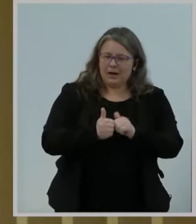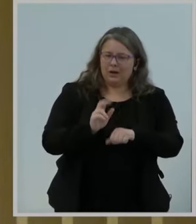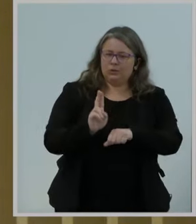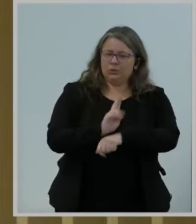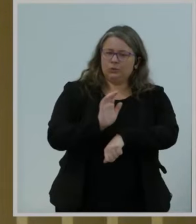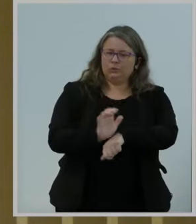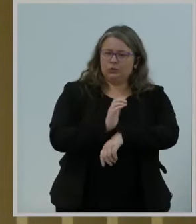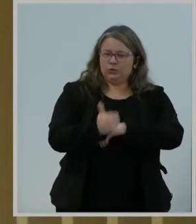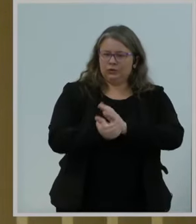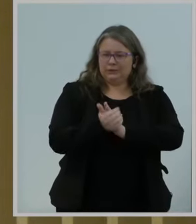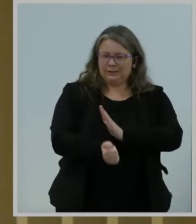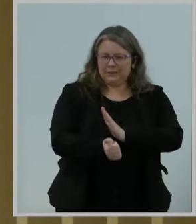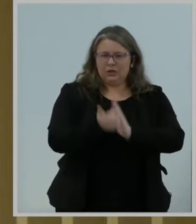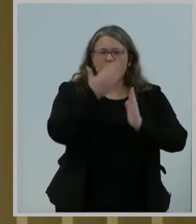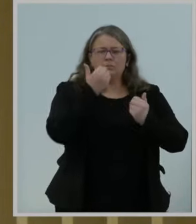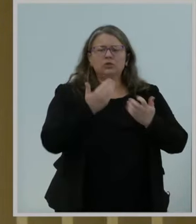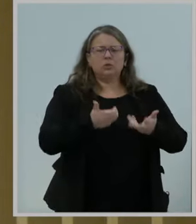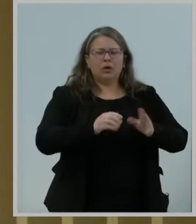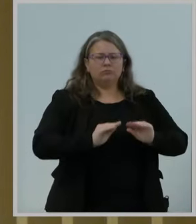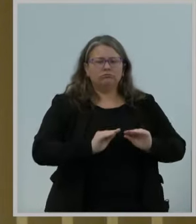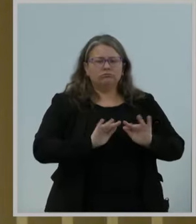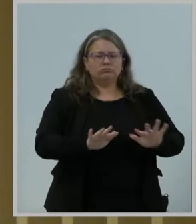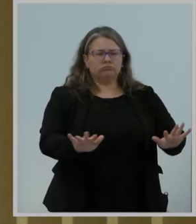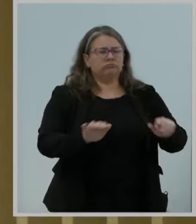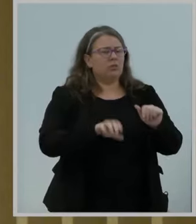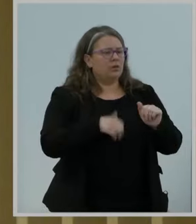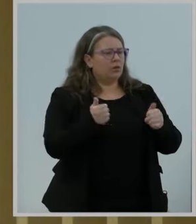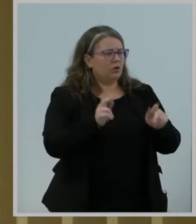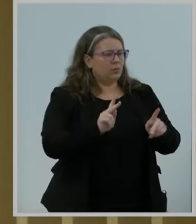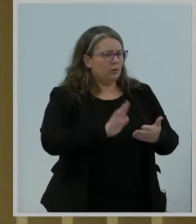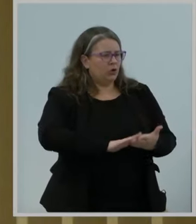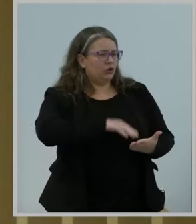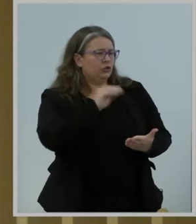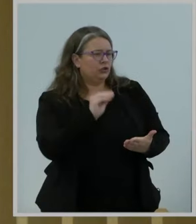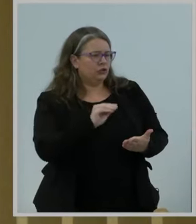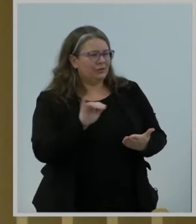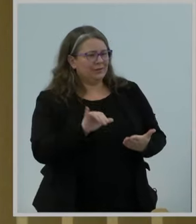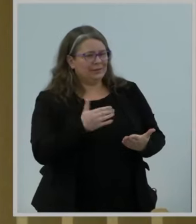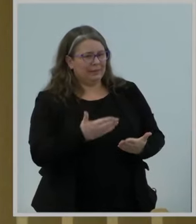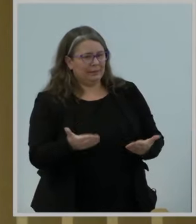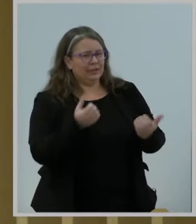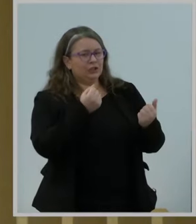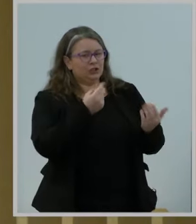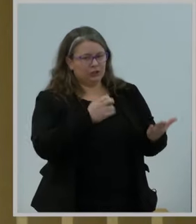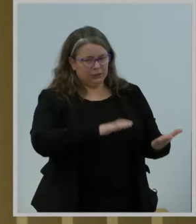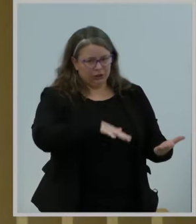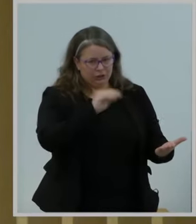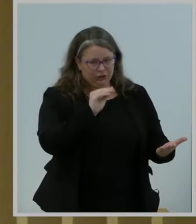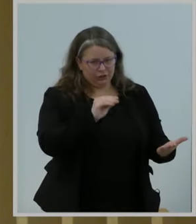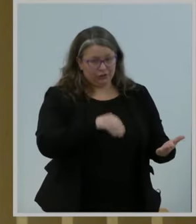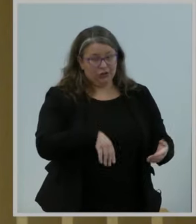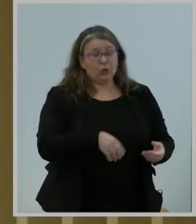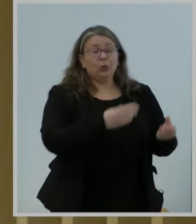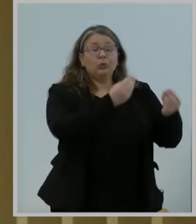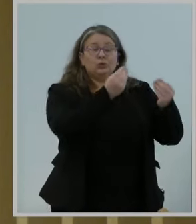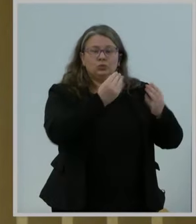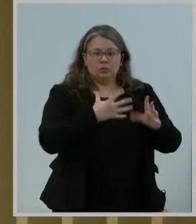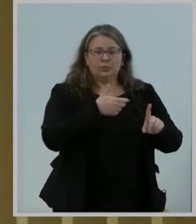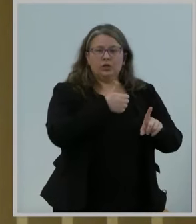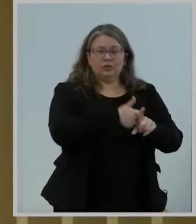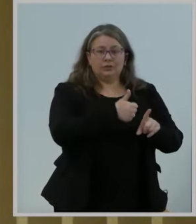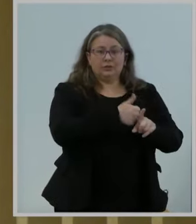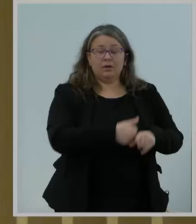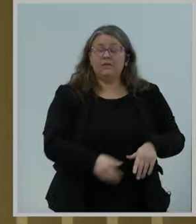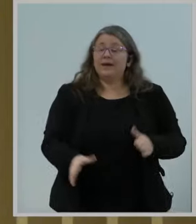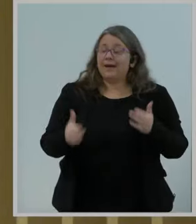She told me it was a blessing, quote, to have the internet. Amen to that. Consider,